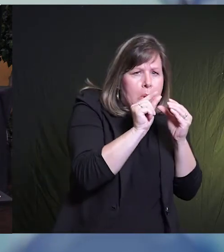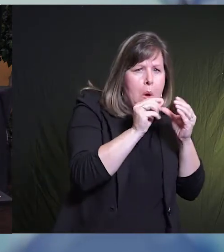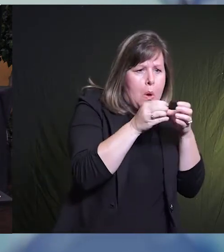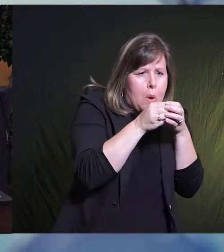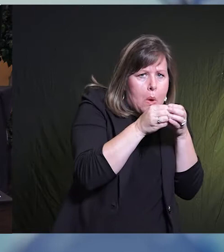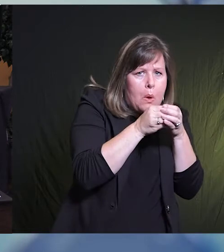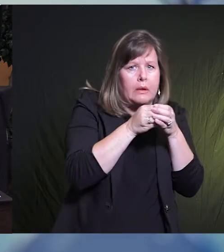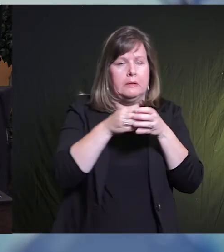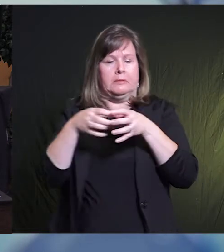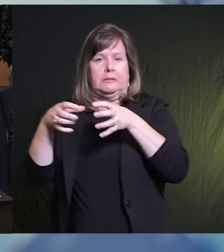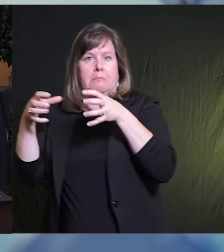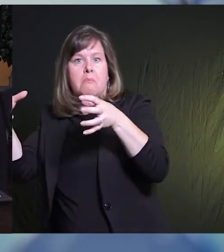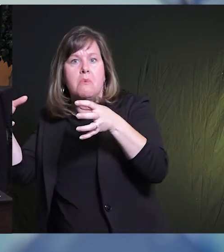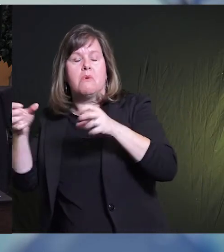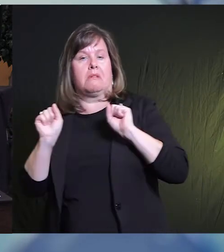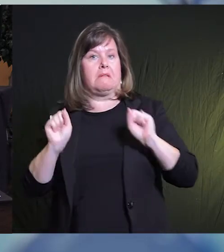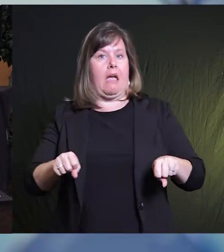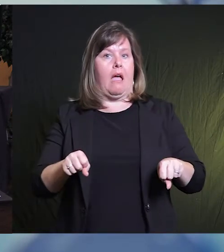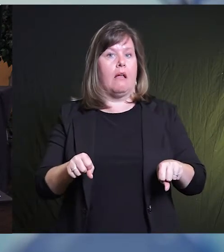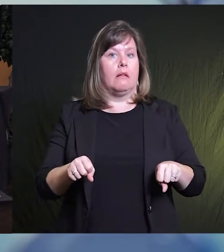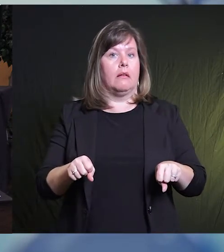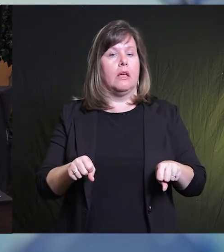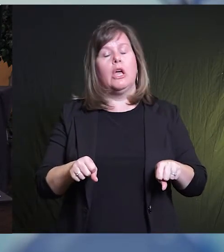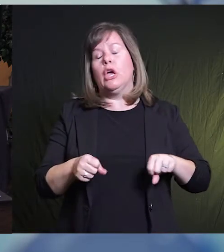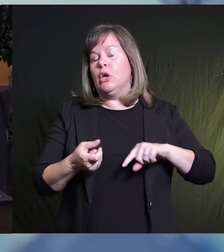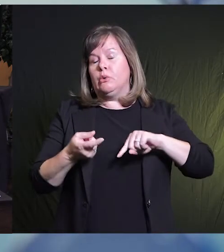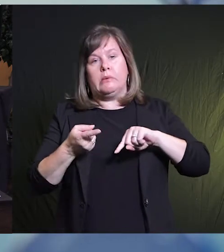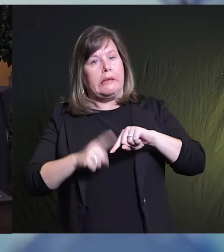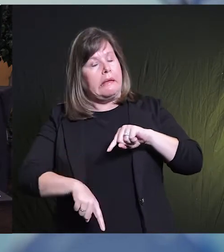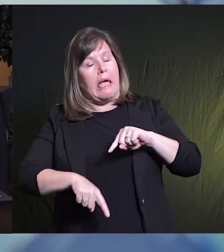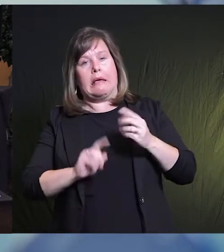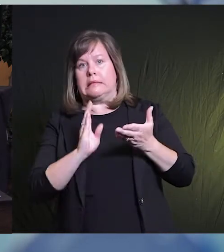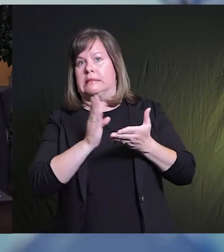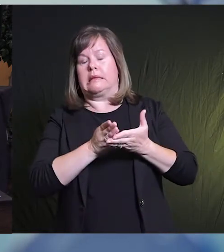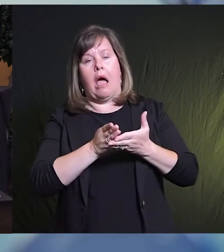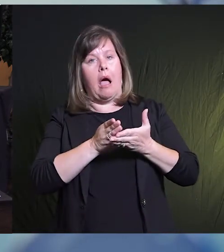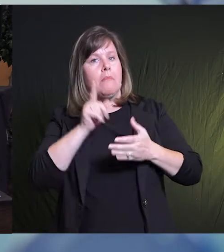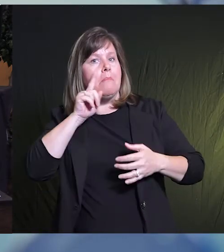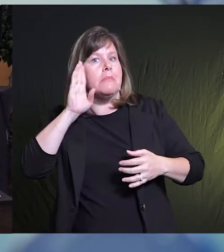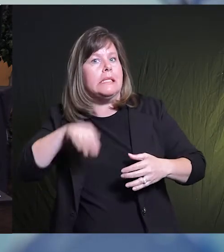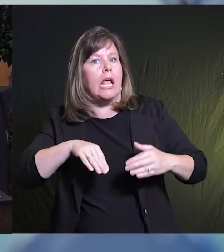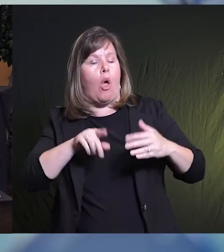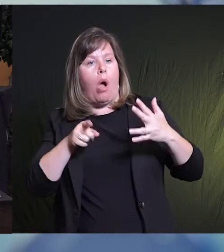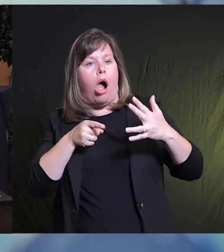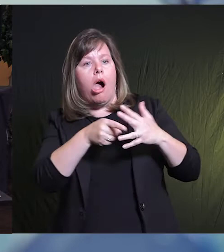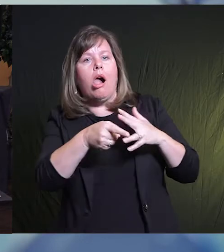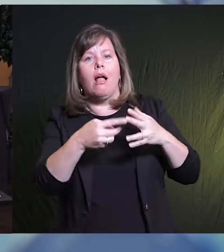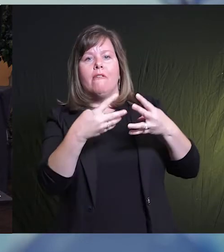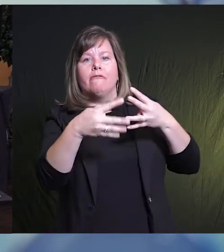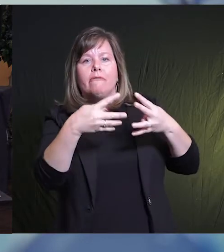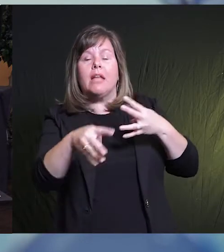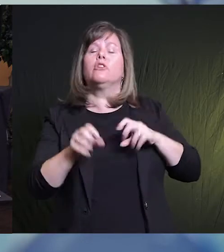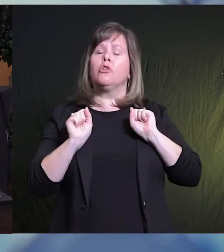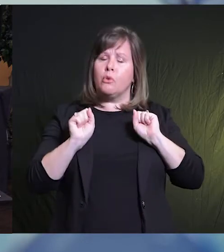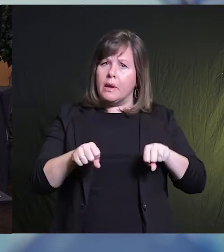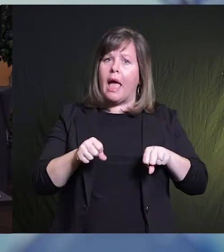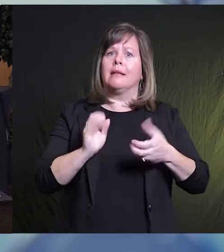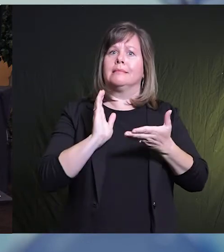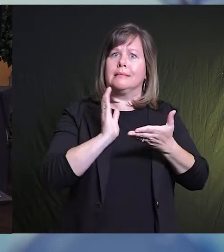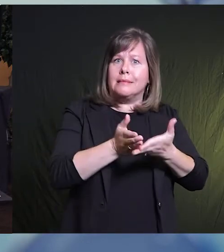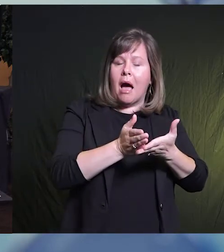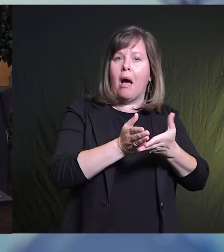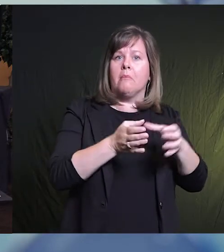while you can't stop a mosquito chain-link fence, you can stop a lot of golf balls and you can stop all beach balls and most of everything in